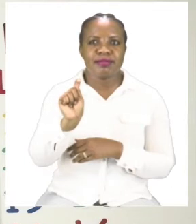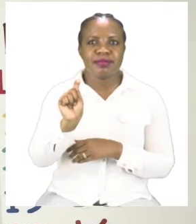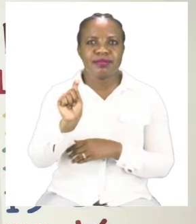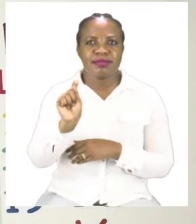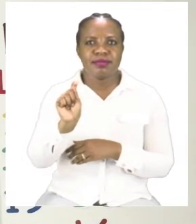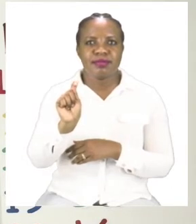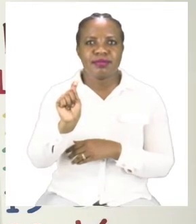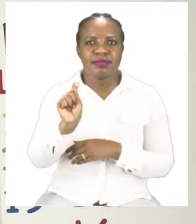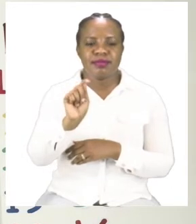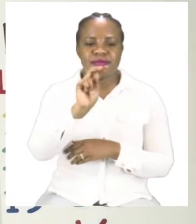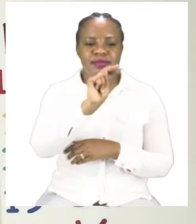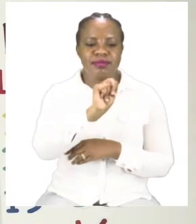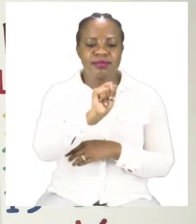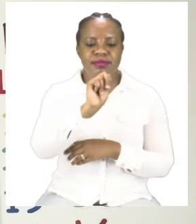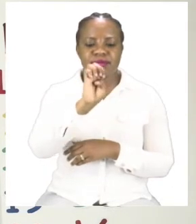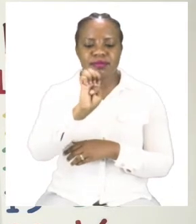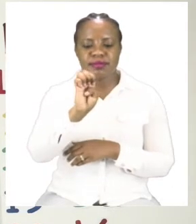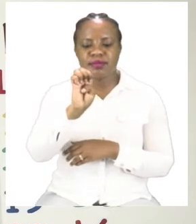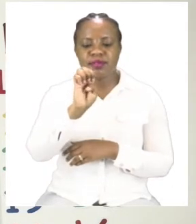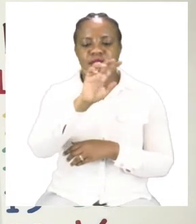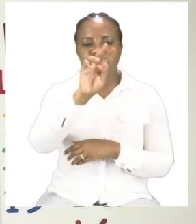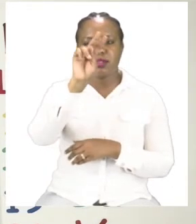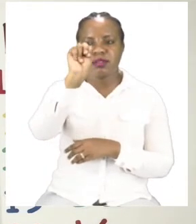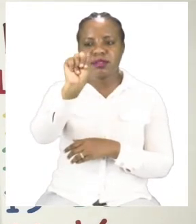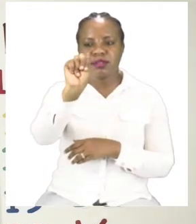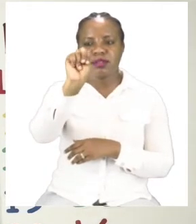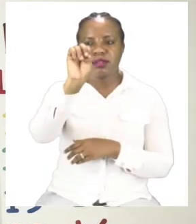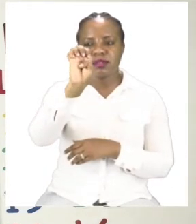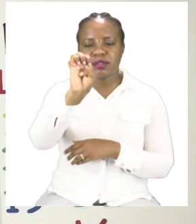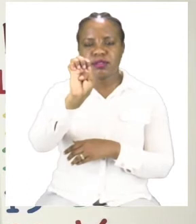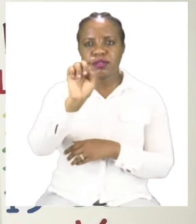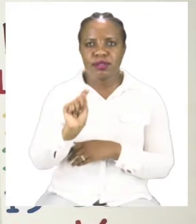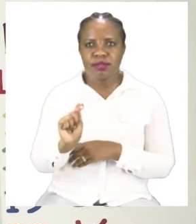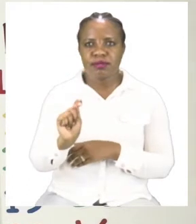spell the word net. And let us cross it out.